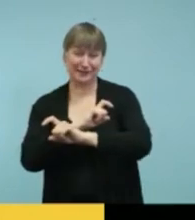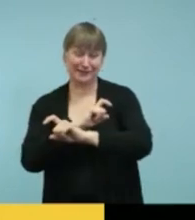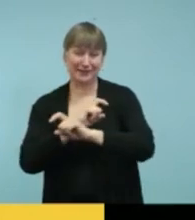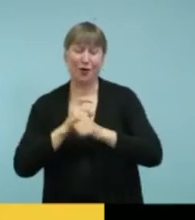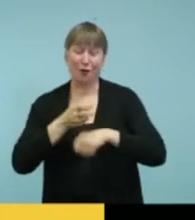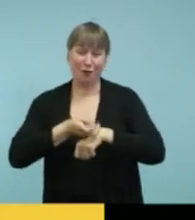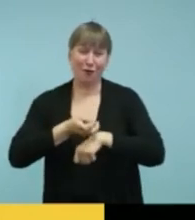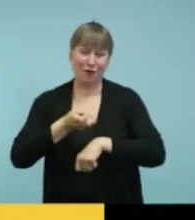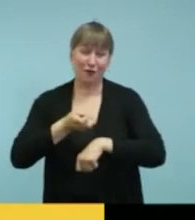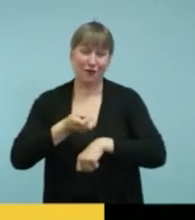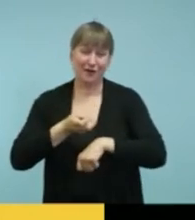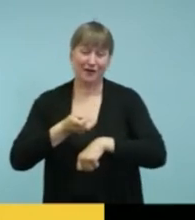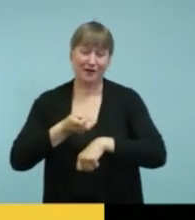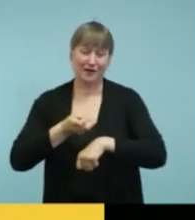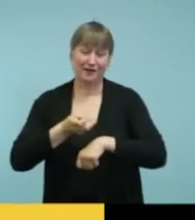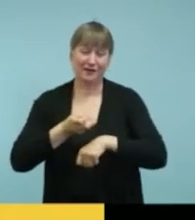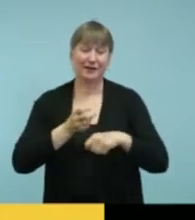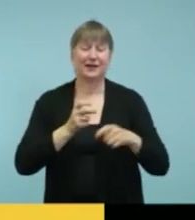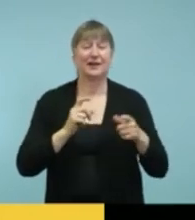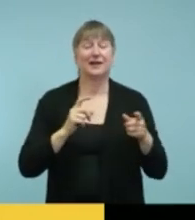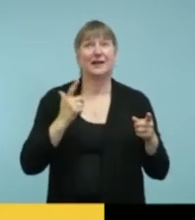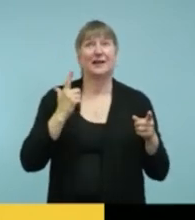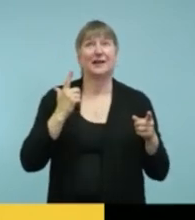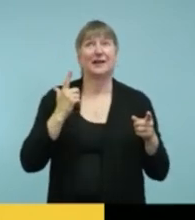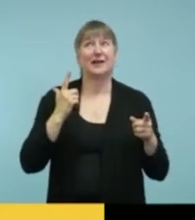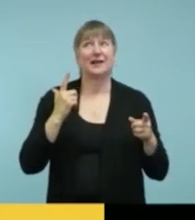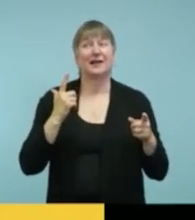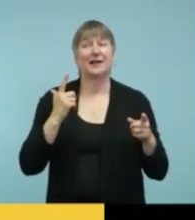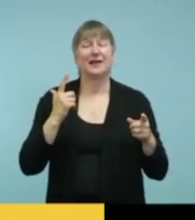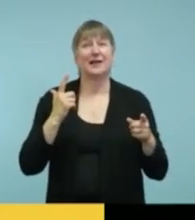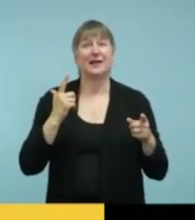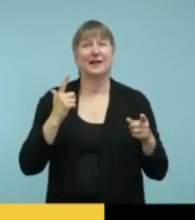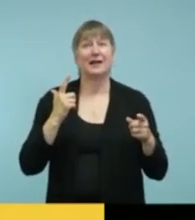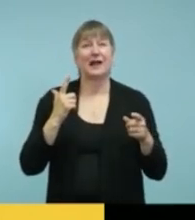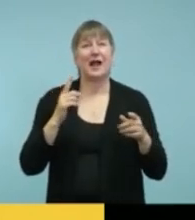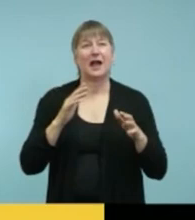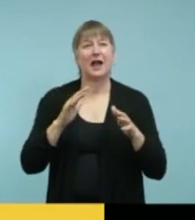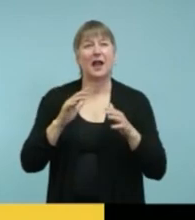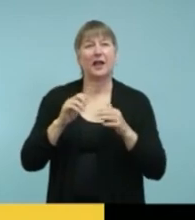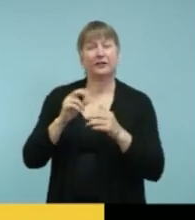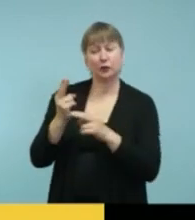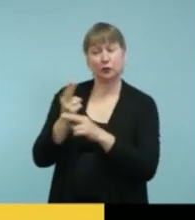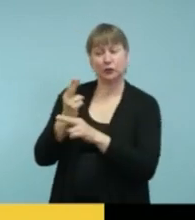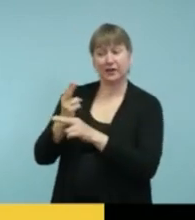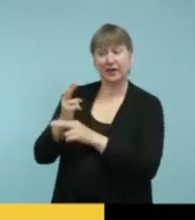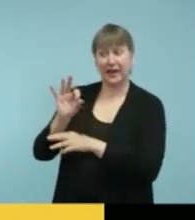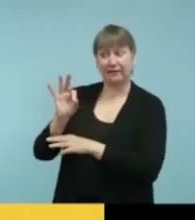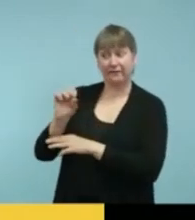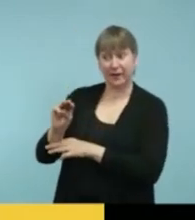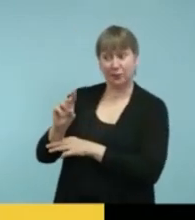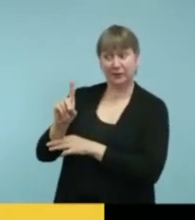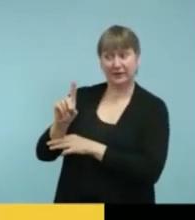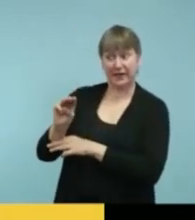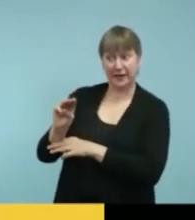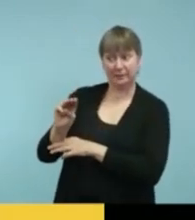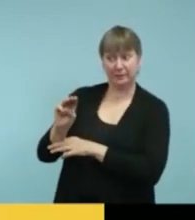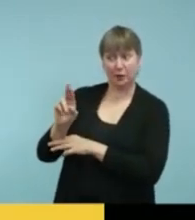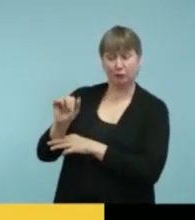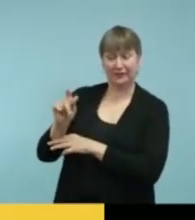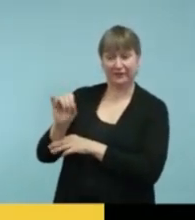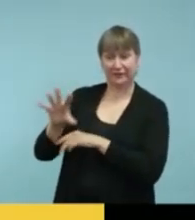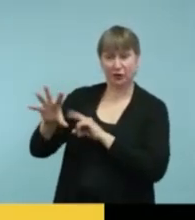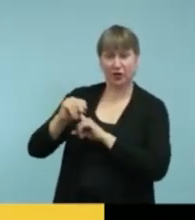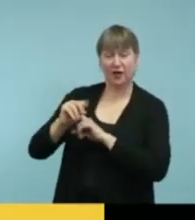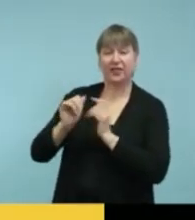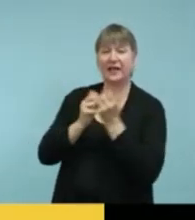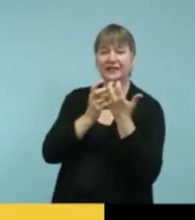bionics, because the way that they approach using an FM or DM receiver is that it's a very integrated piece